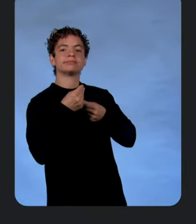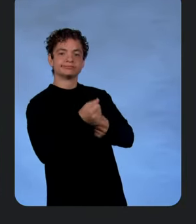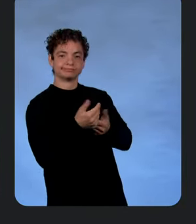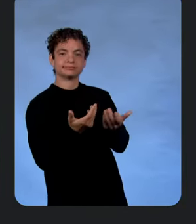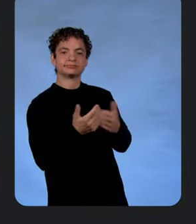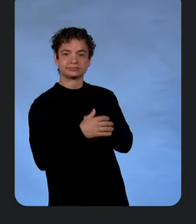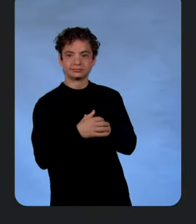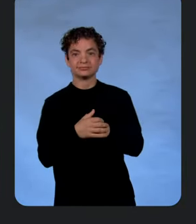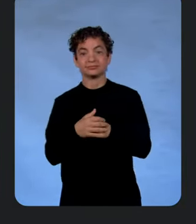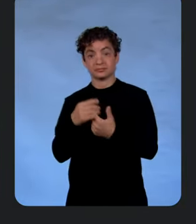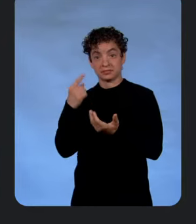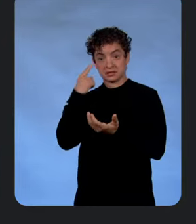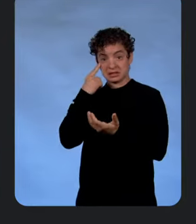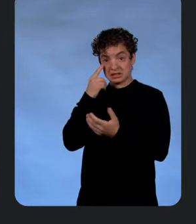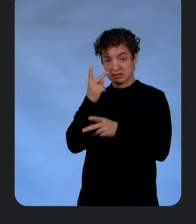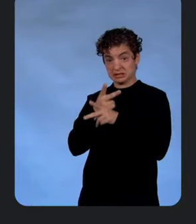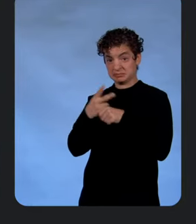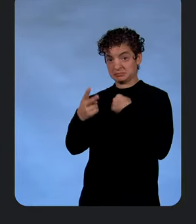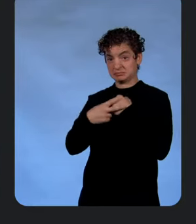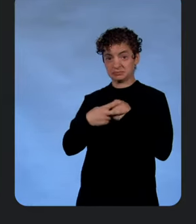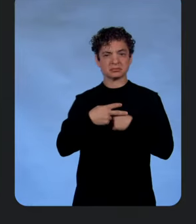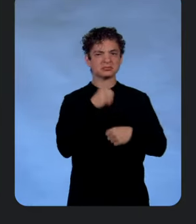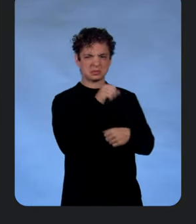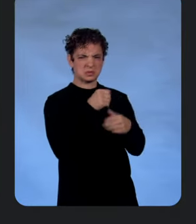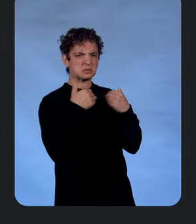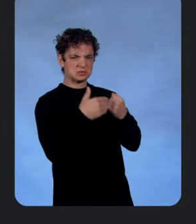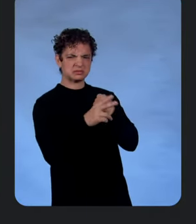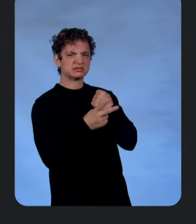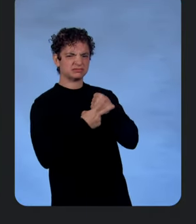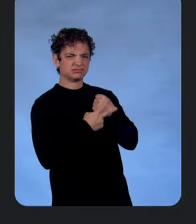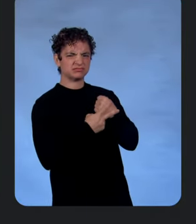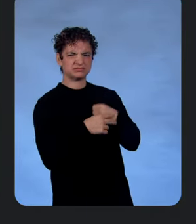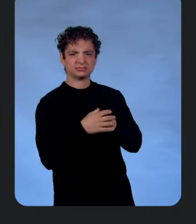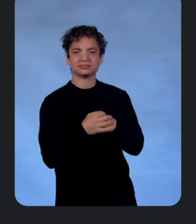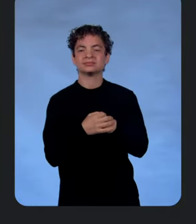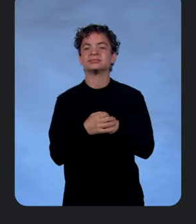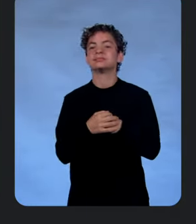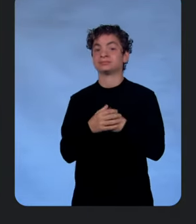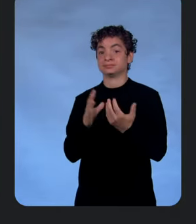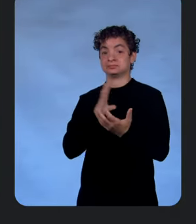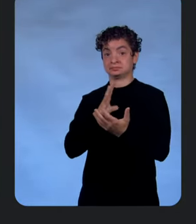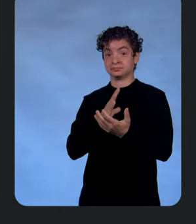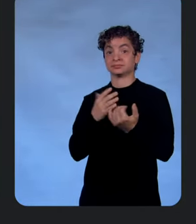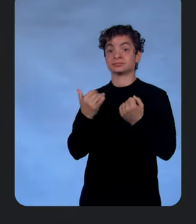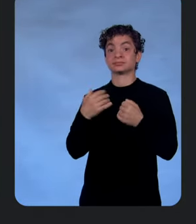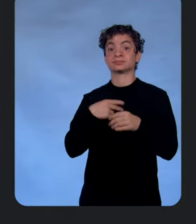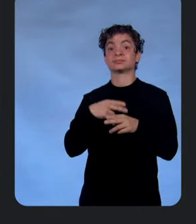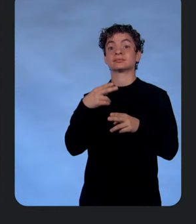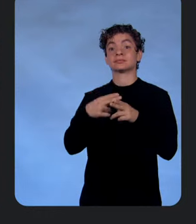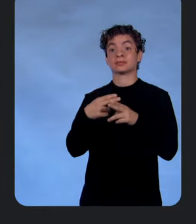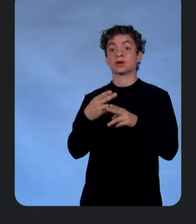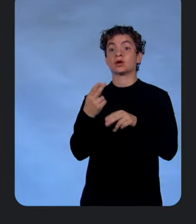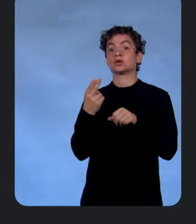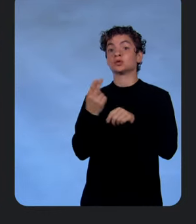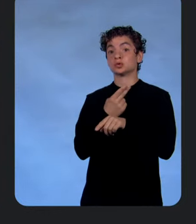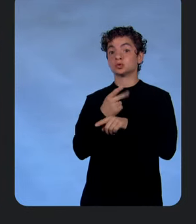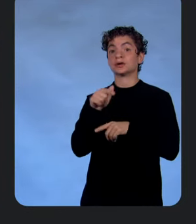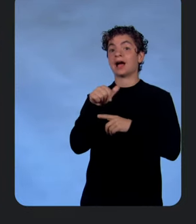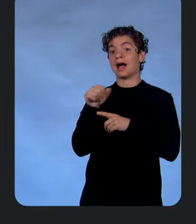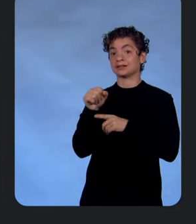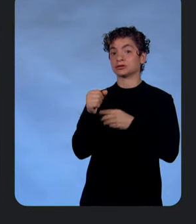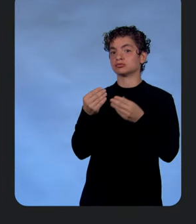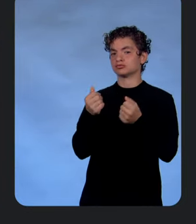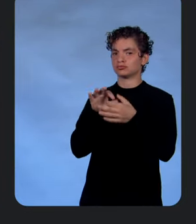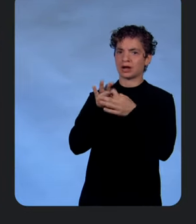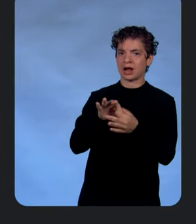Should we keep this one? This looks great. Let's lock it in. Cool. So we can do this thing that's called use as ground truth. So if we set that, we